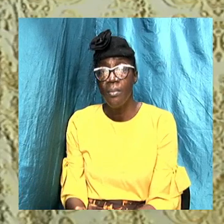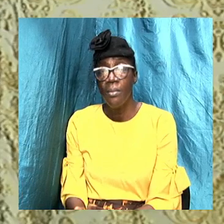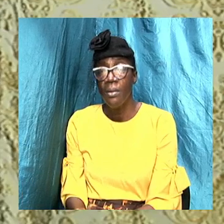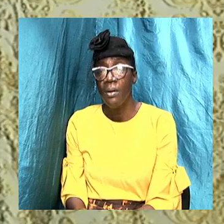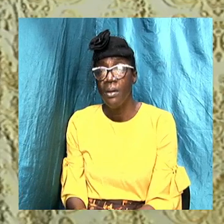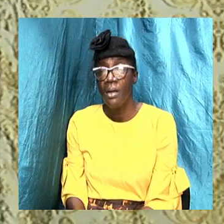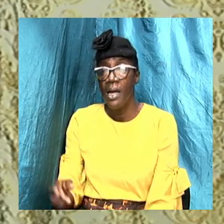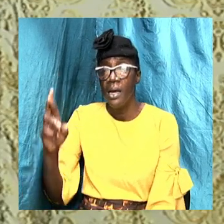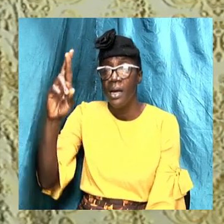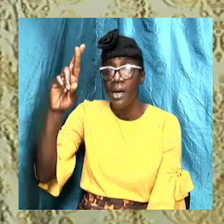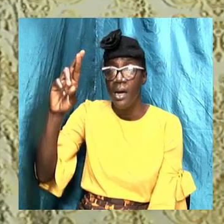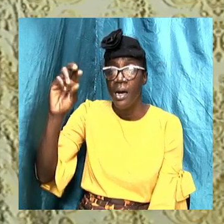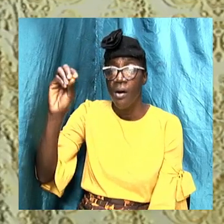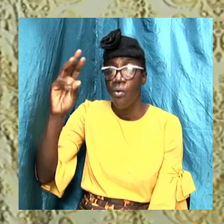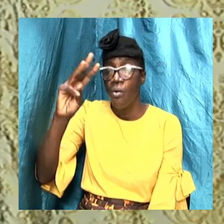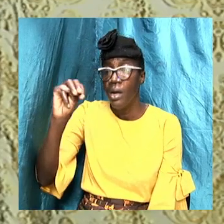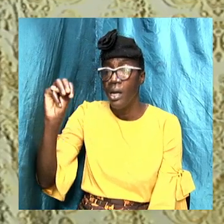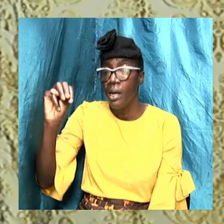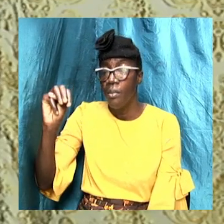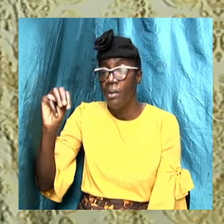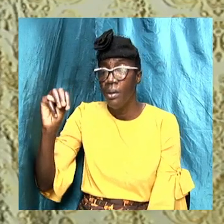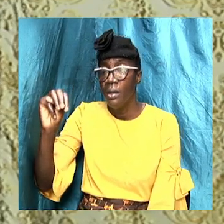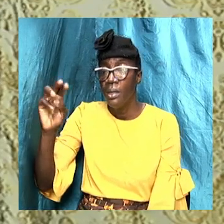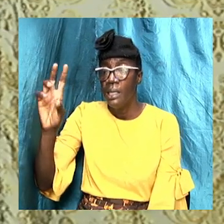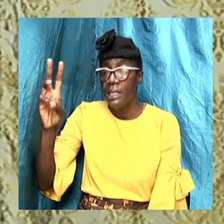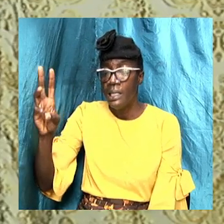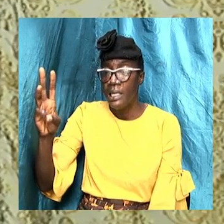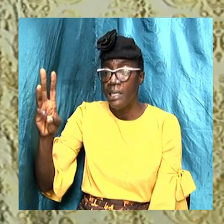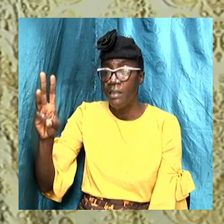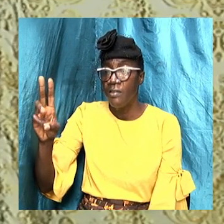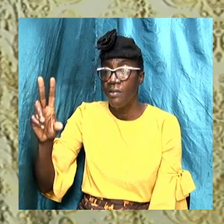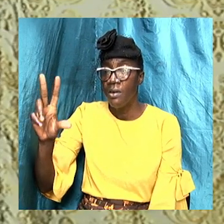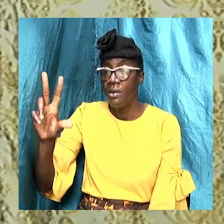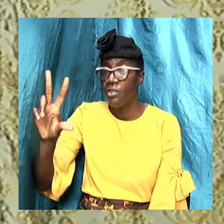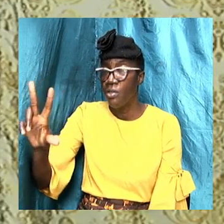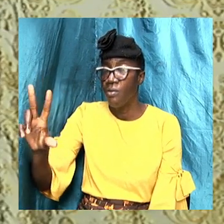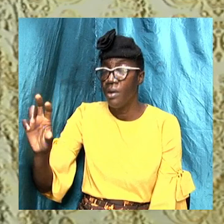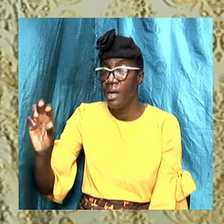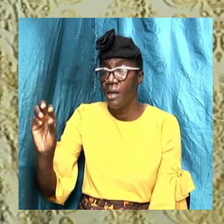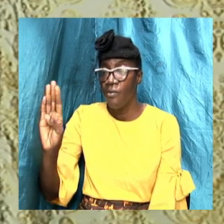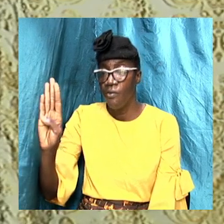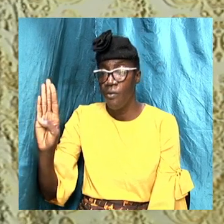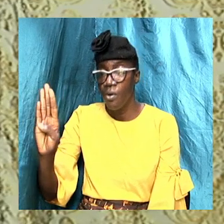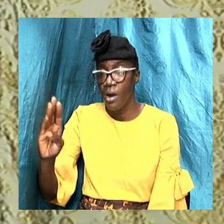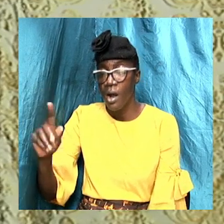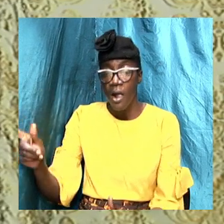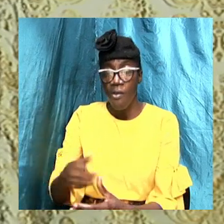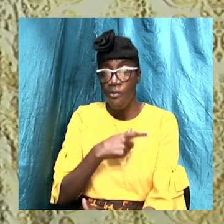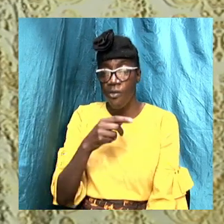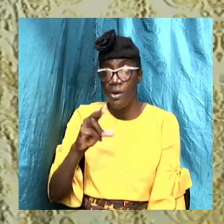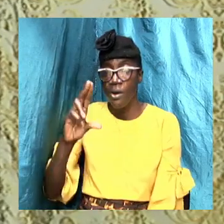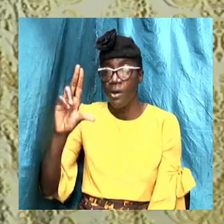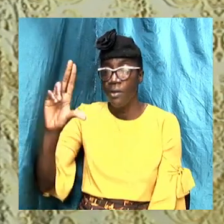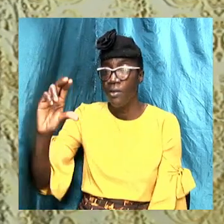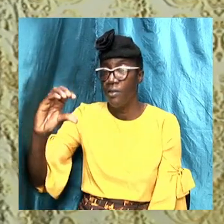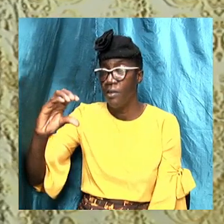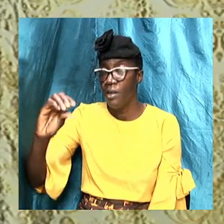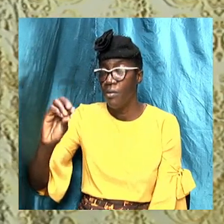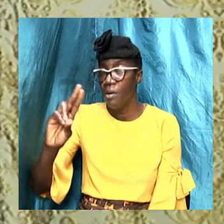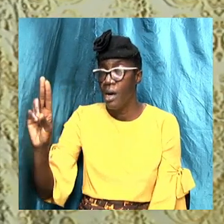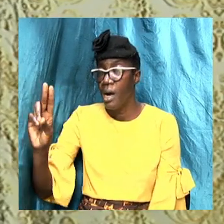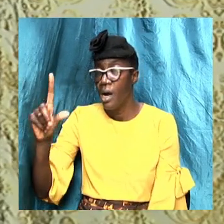6 3 and 4 1 Corinthians 1 and 13